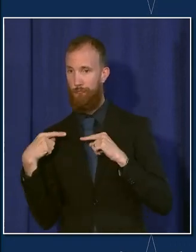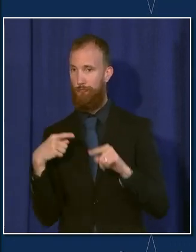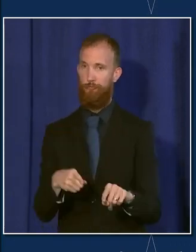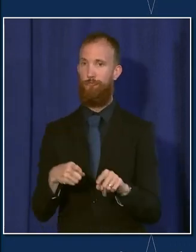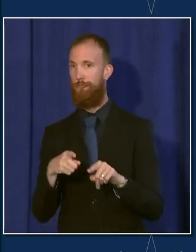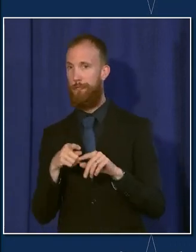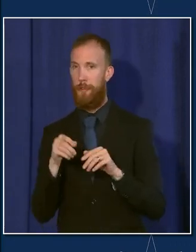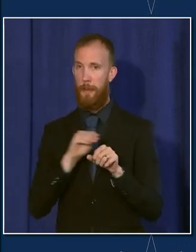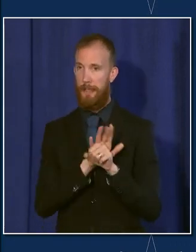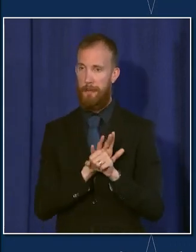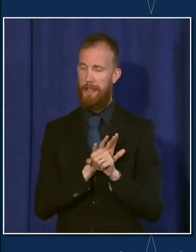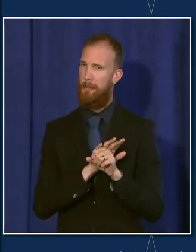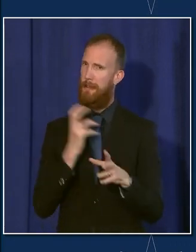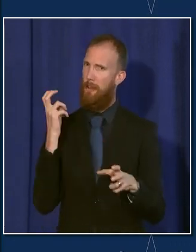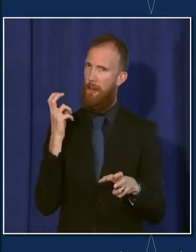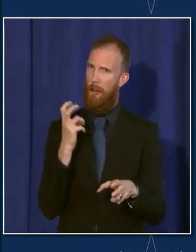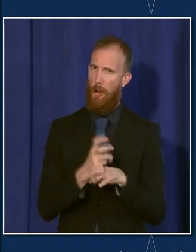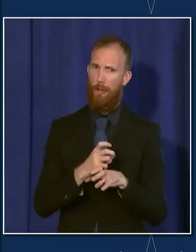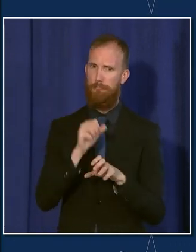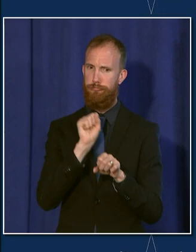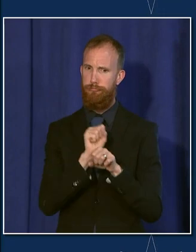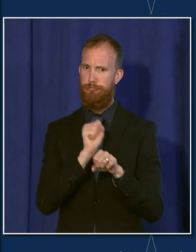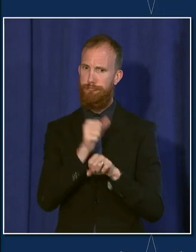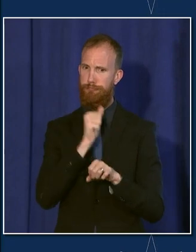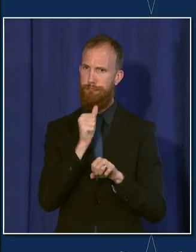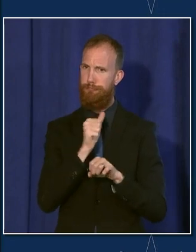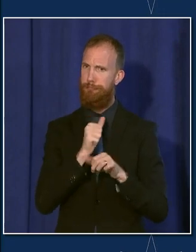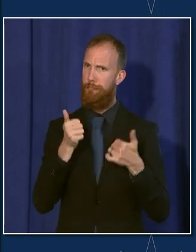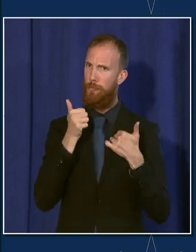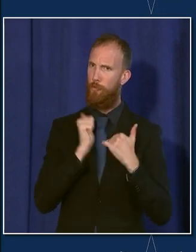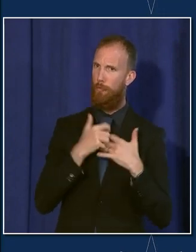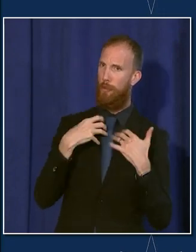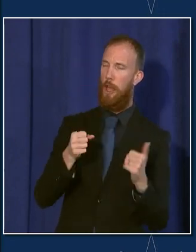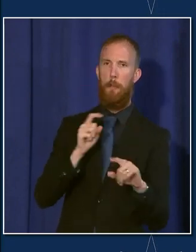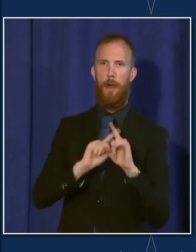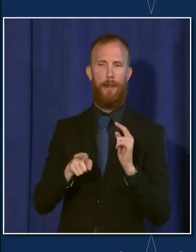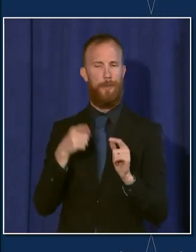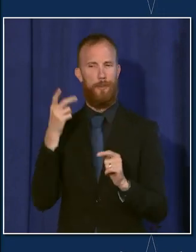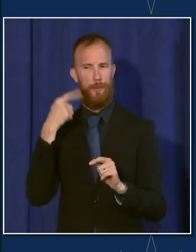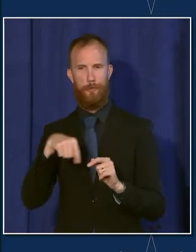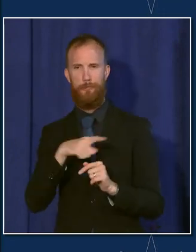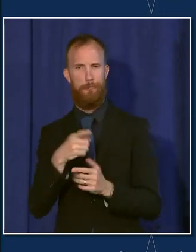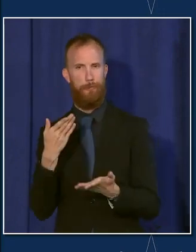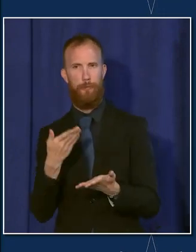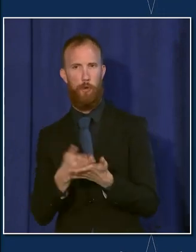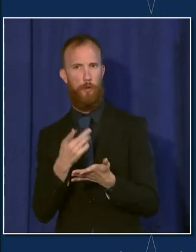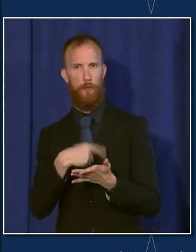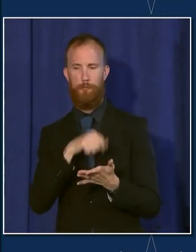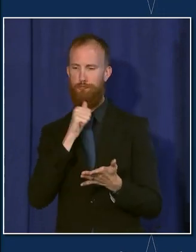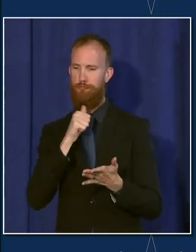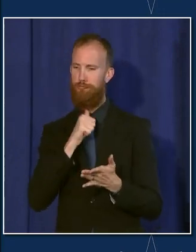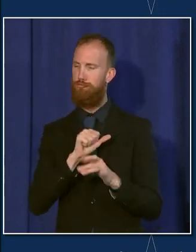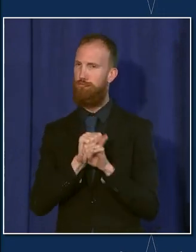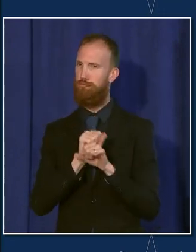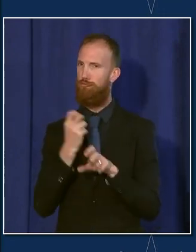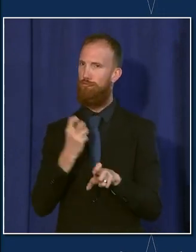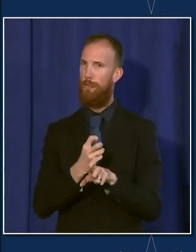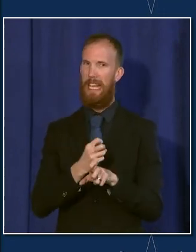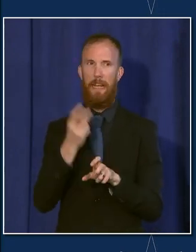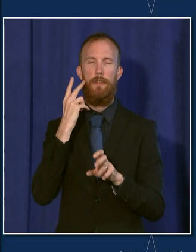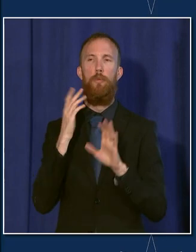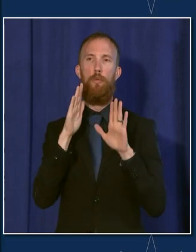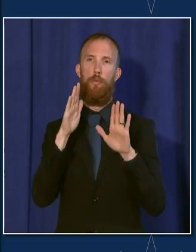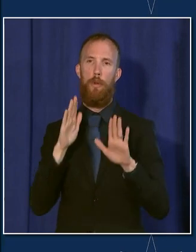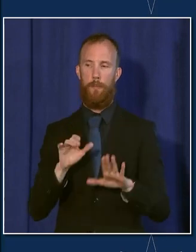recovery, but it has always been evident that Chicago's business owners are resilient. I have seen incredible collaboration and am